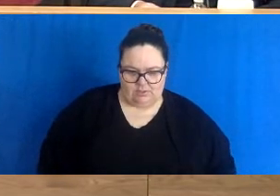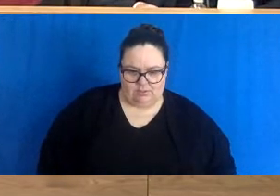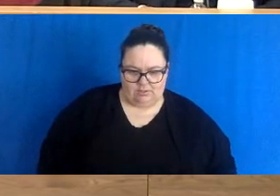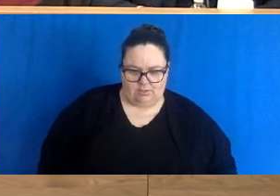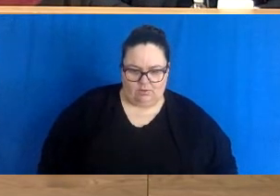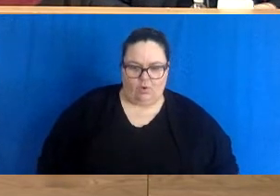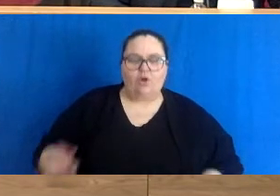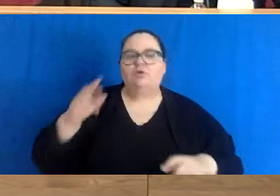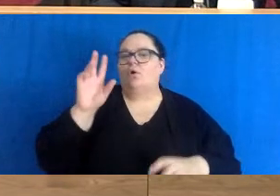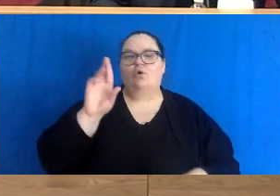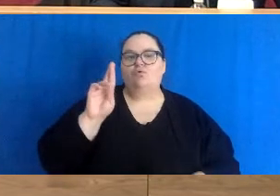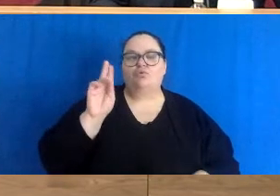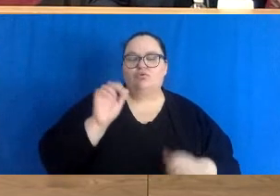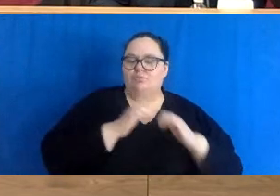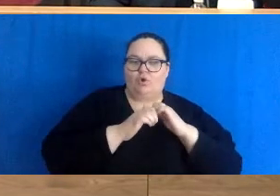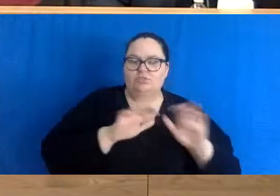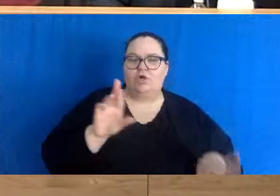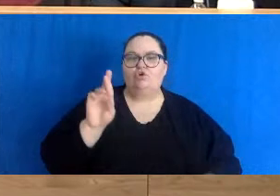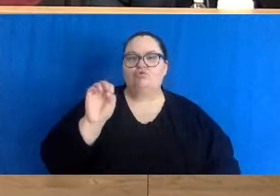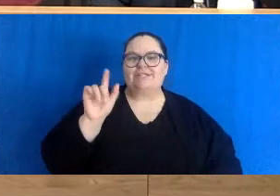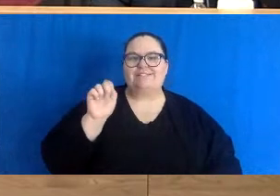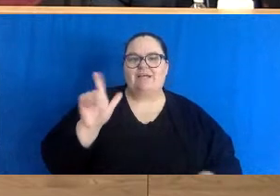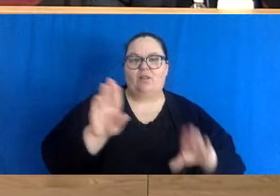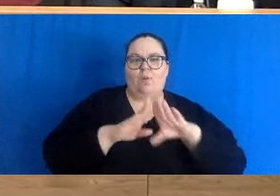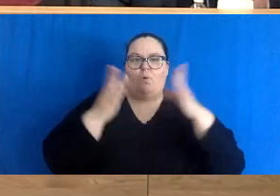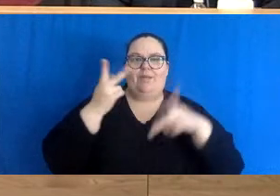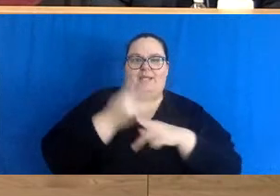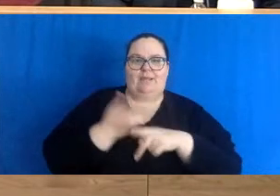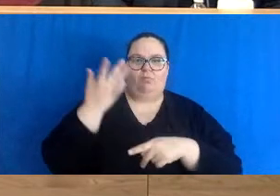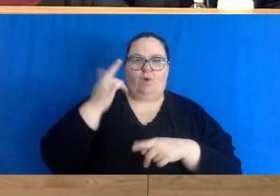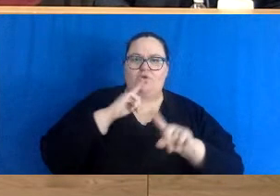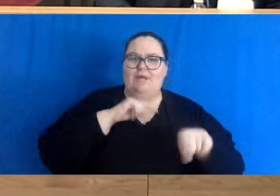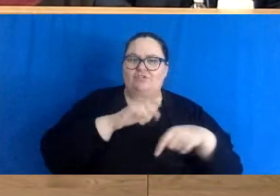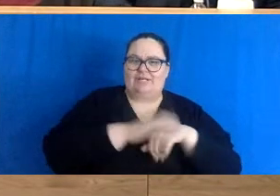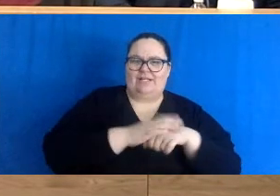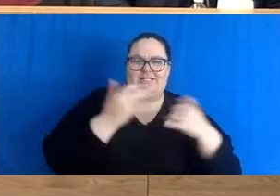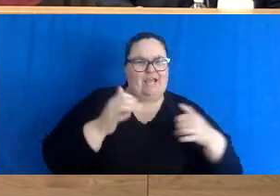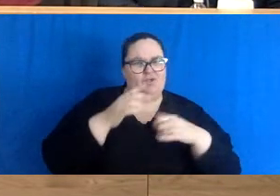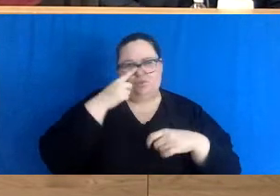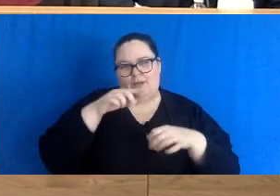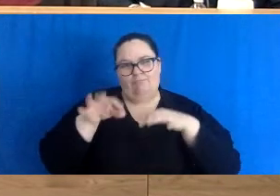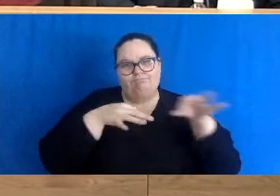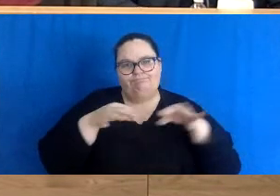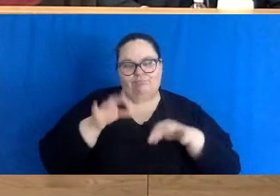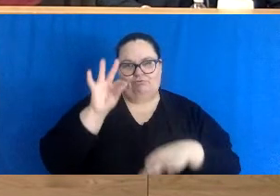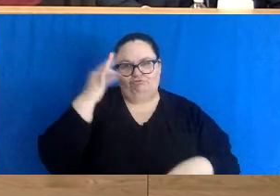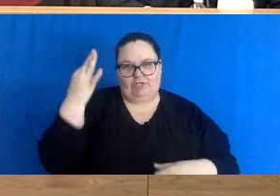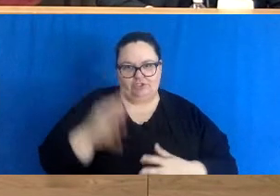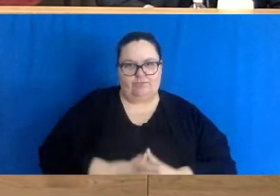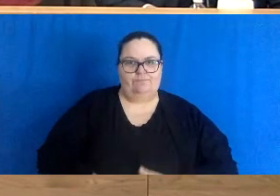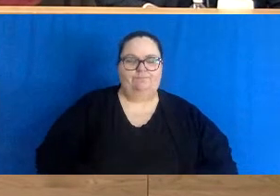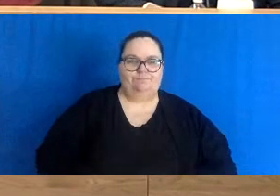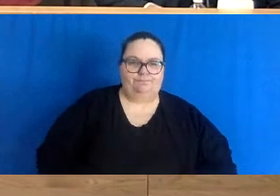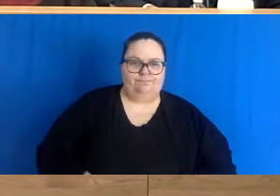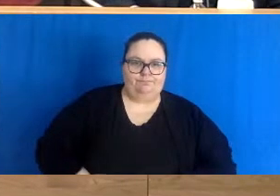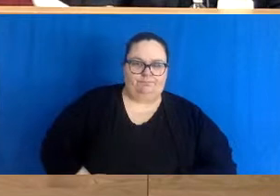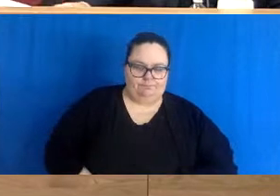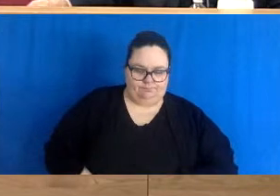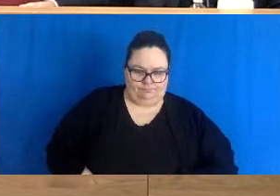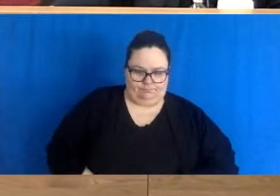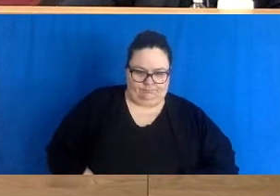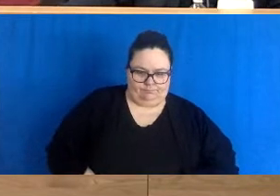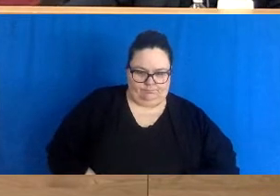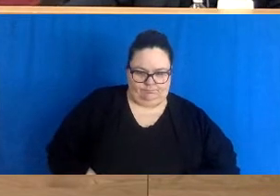yes I can answer it's because of the risks of different